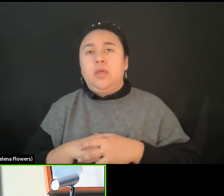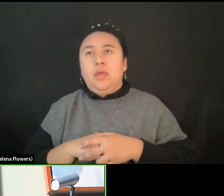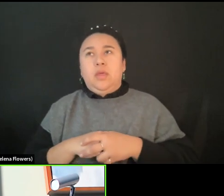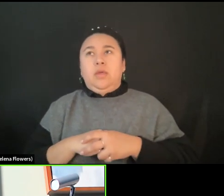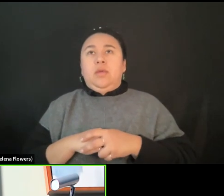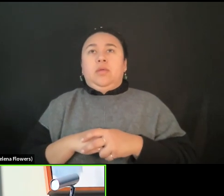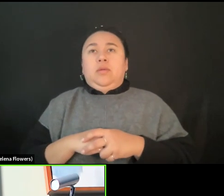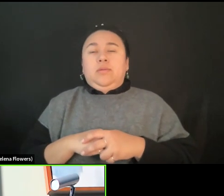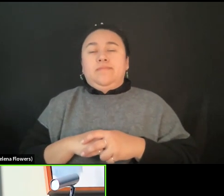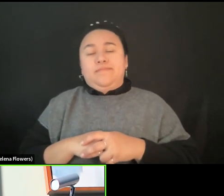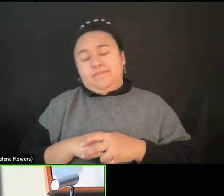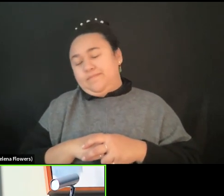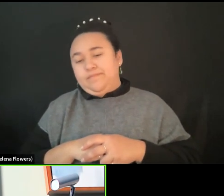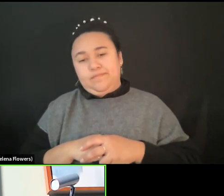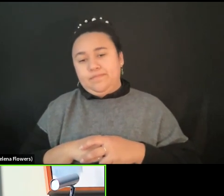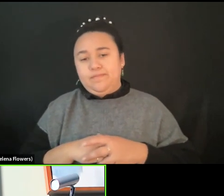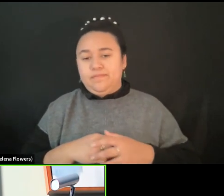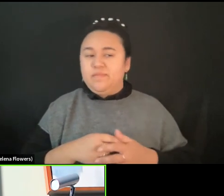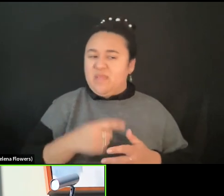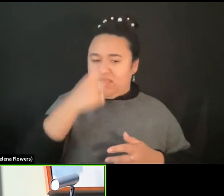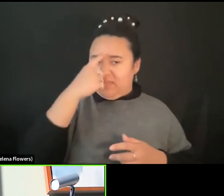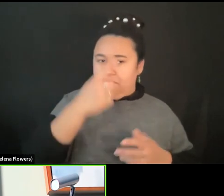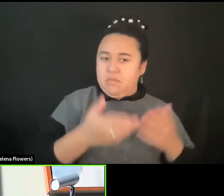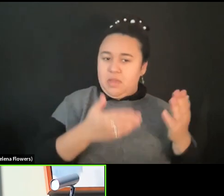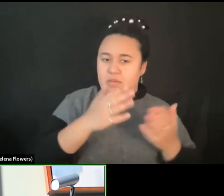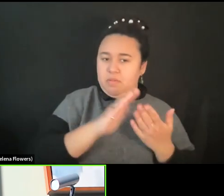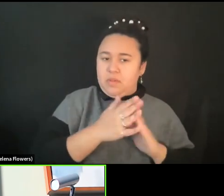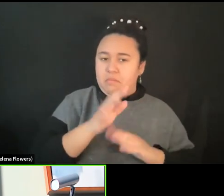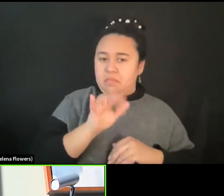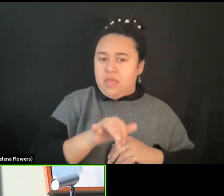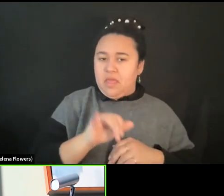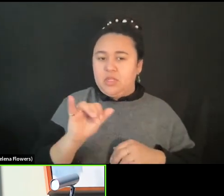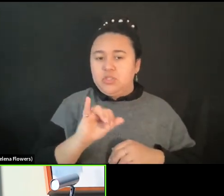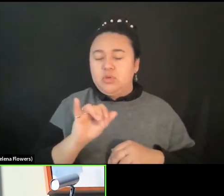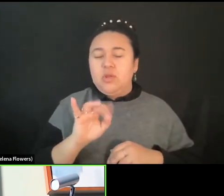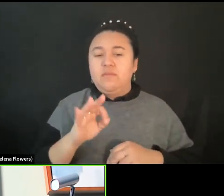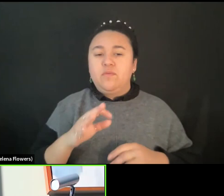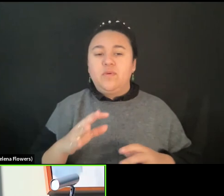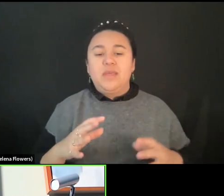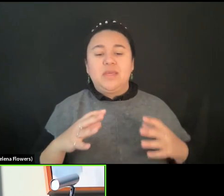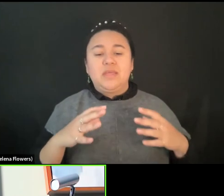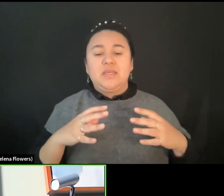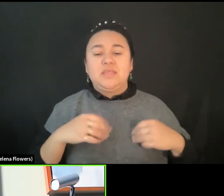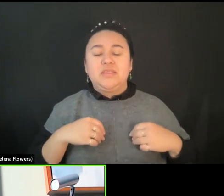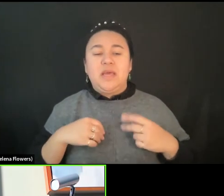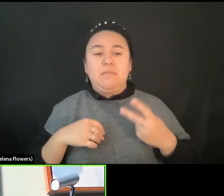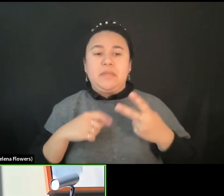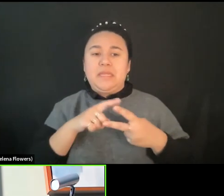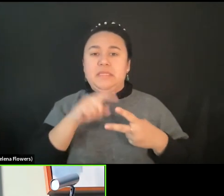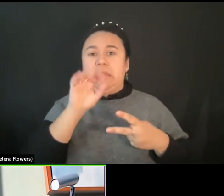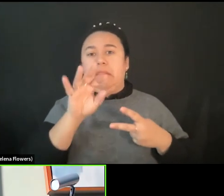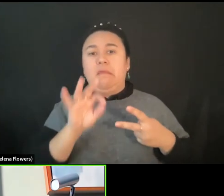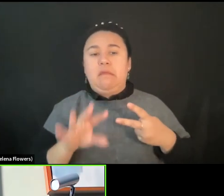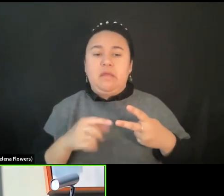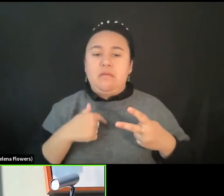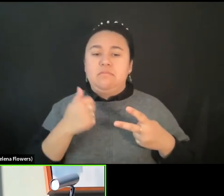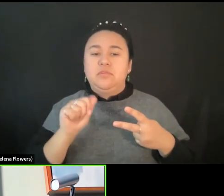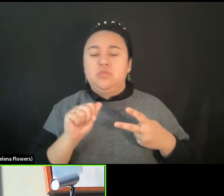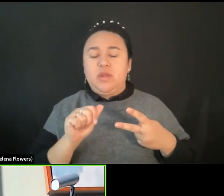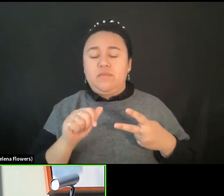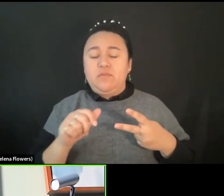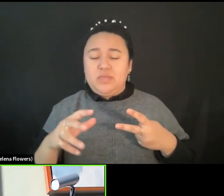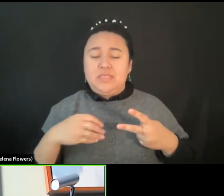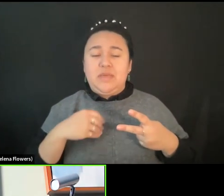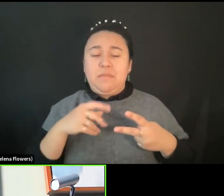So, if we agree, if we accept these two little pillars that I'm trying to put down, then I